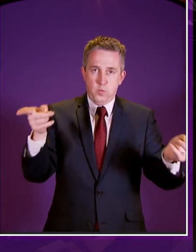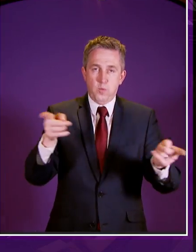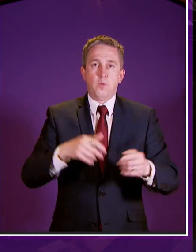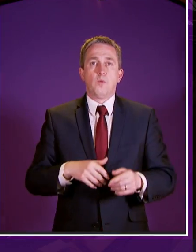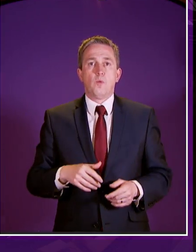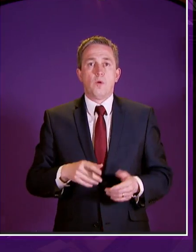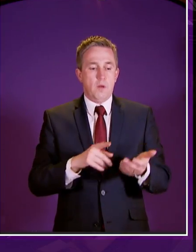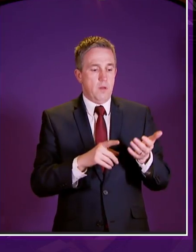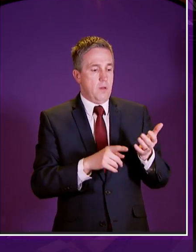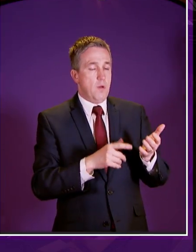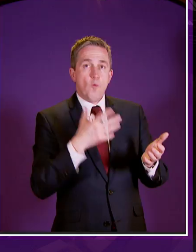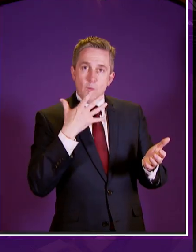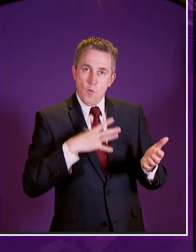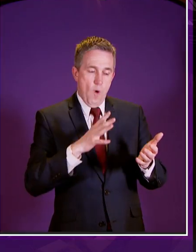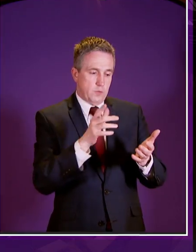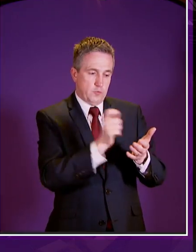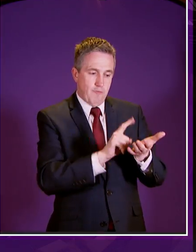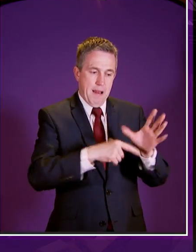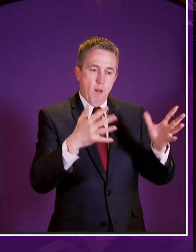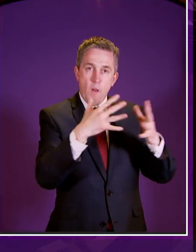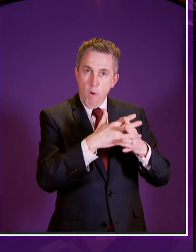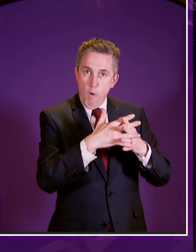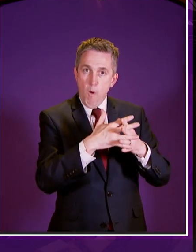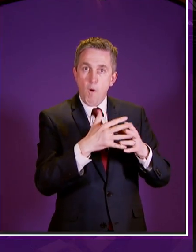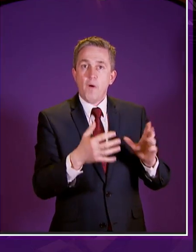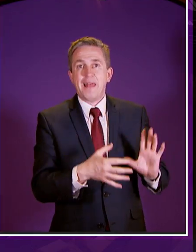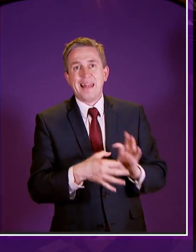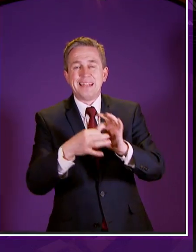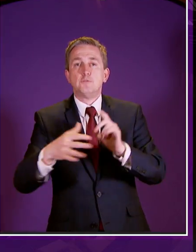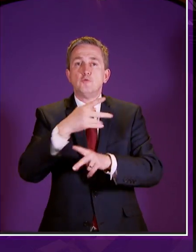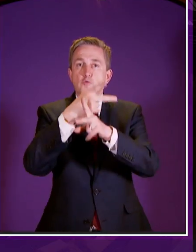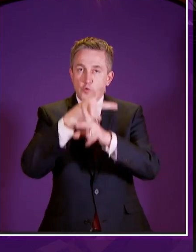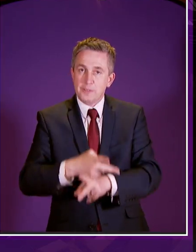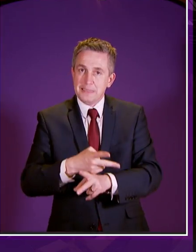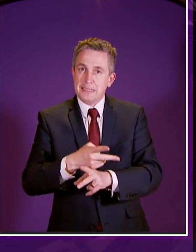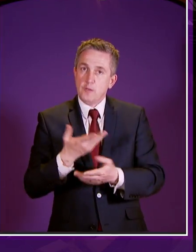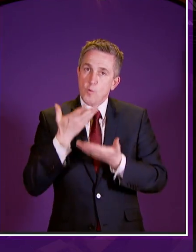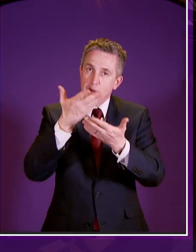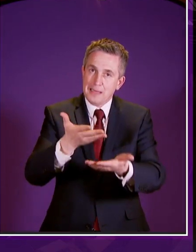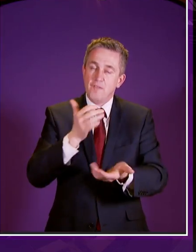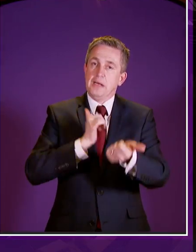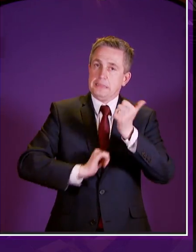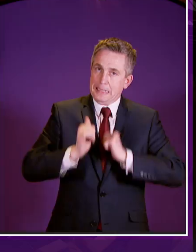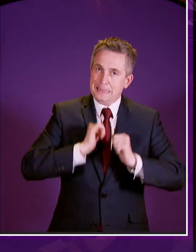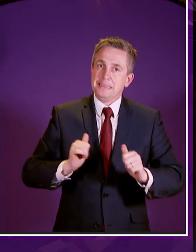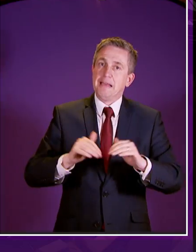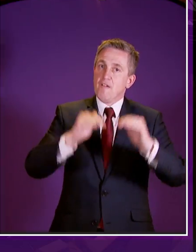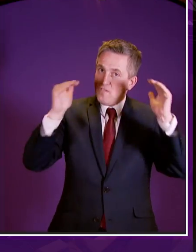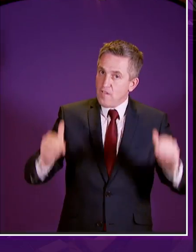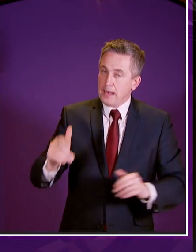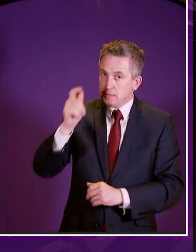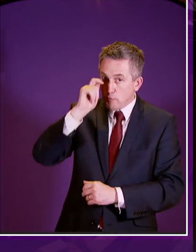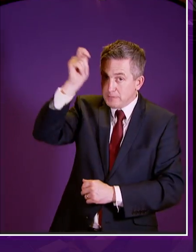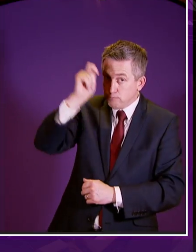legislation to deliver a rights-based social security system for scotland with dignity fairness and respect